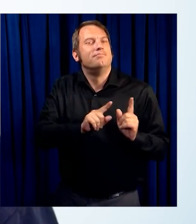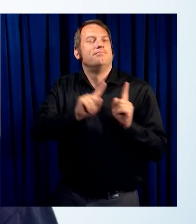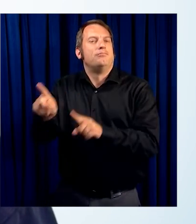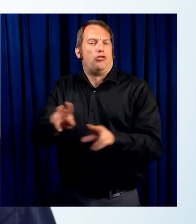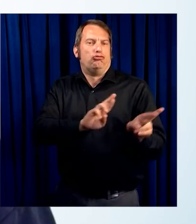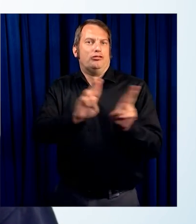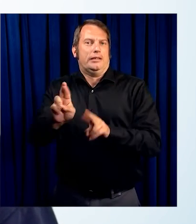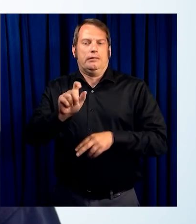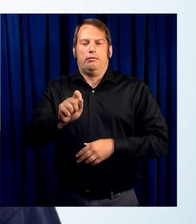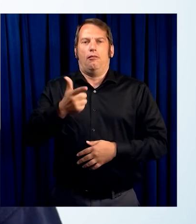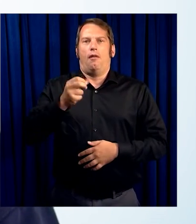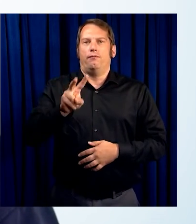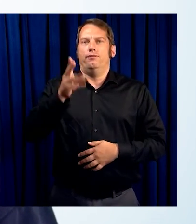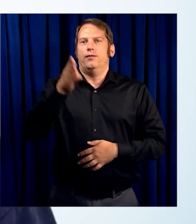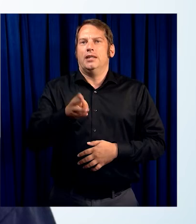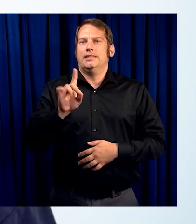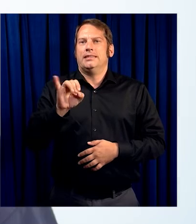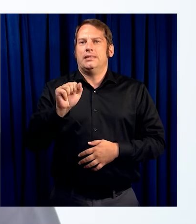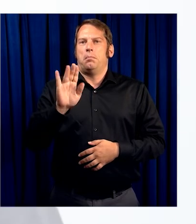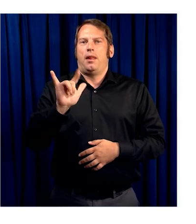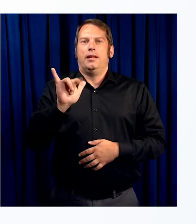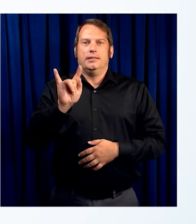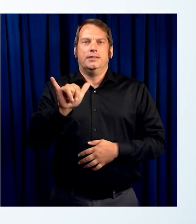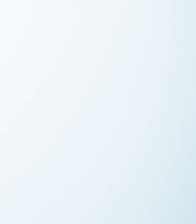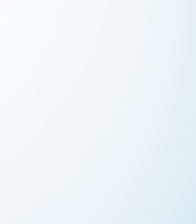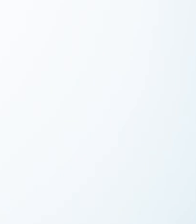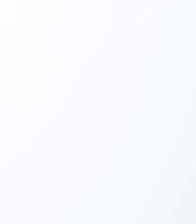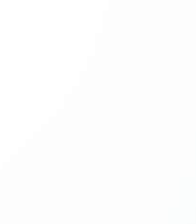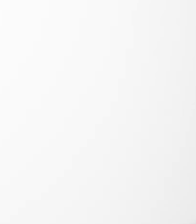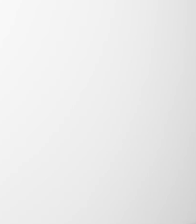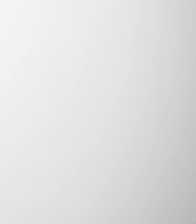.gov forward slash disability to learn more.